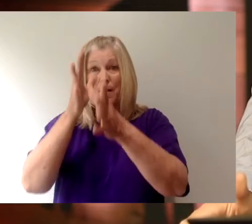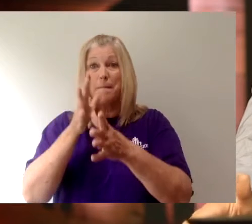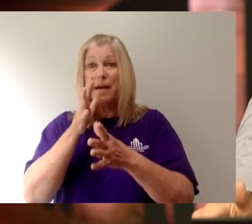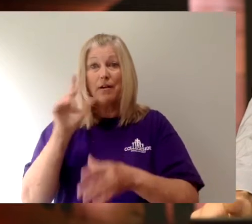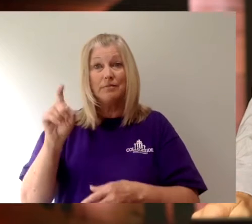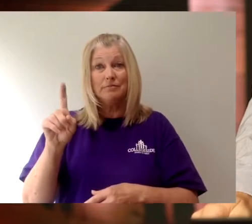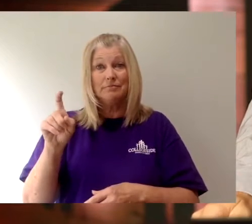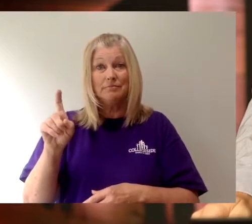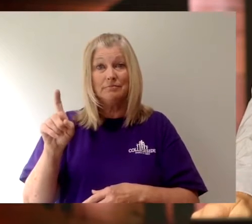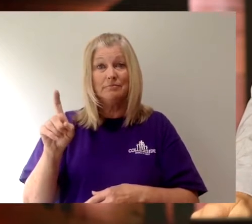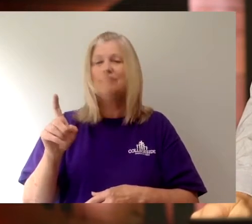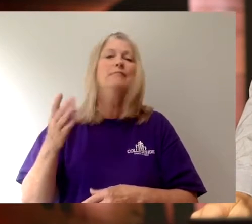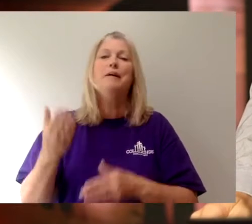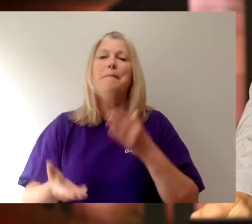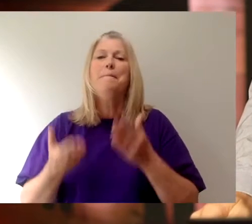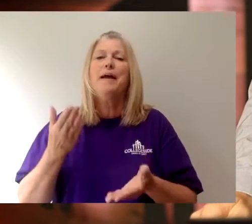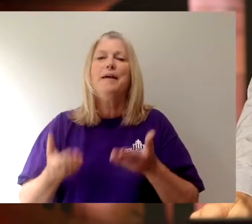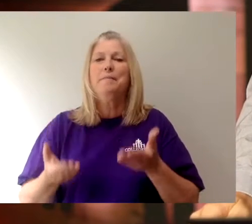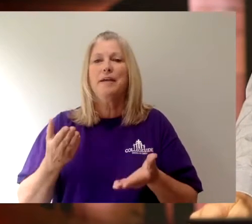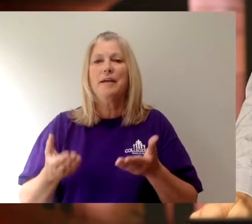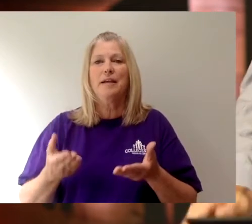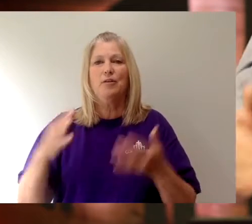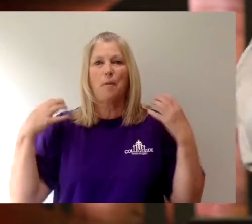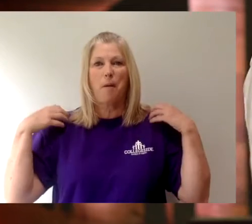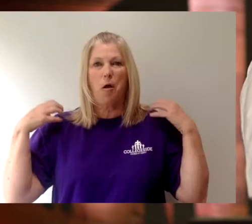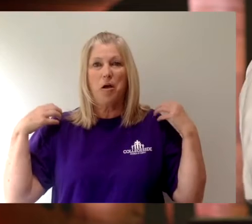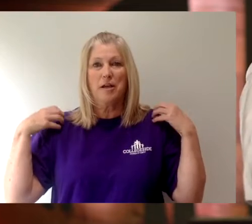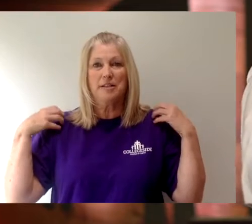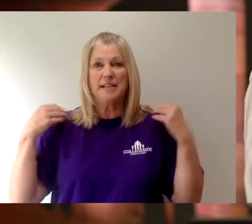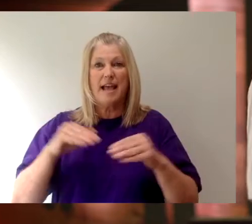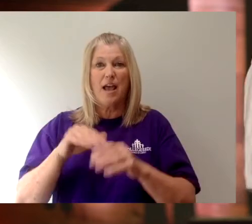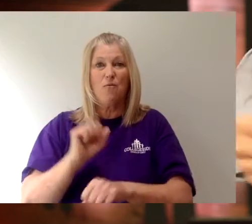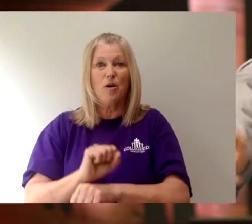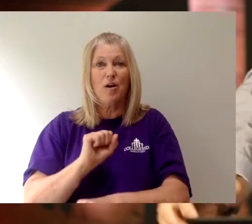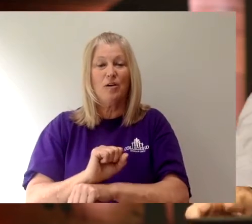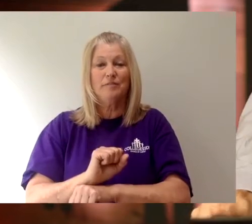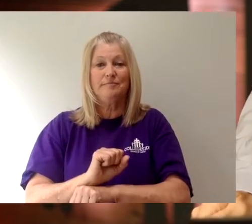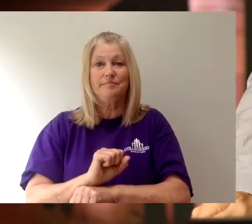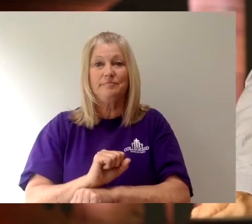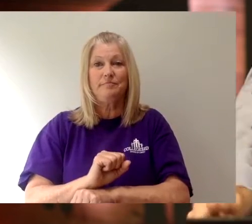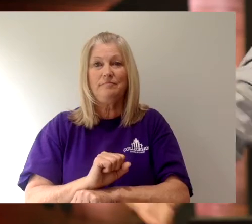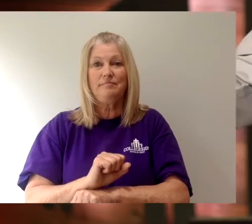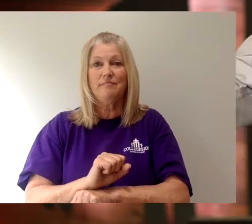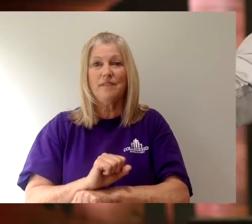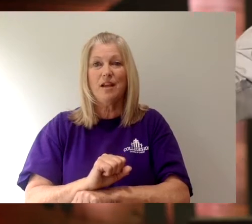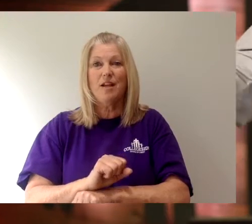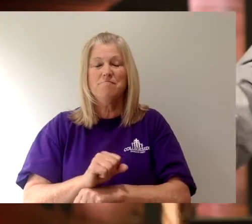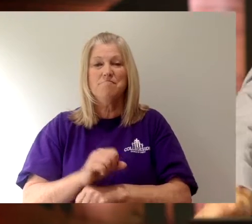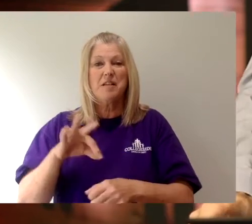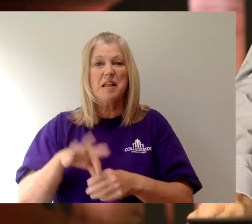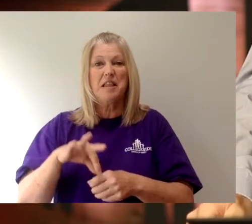grandparent. Maybe it's the boss at work, an elected